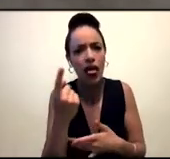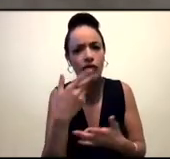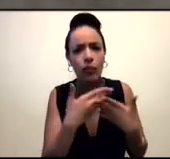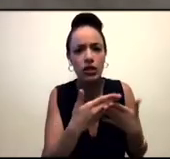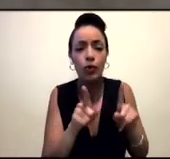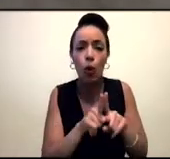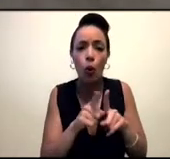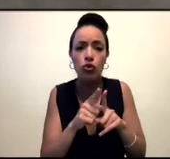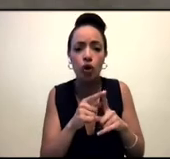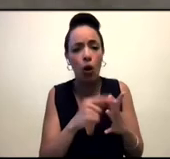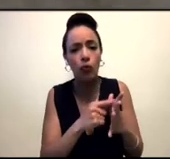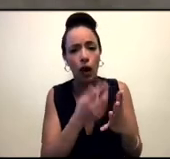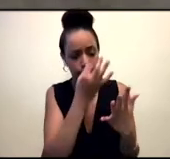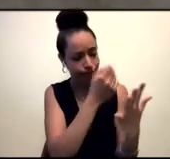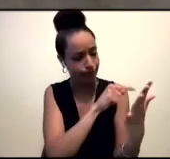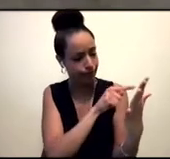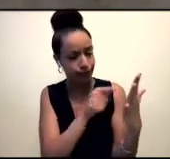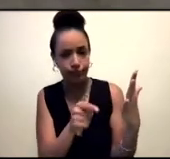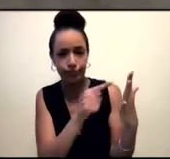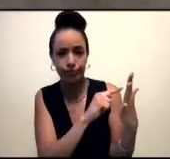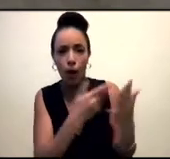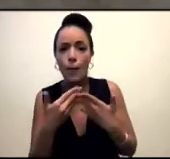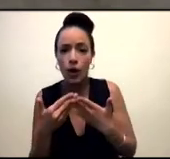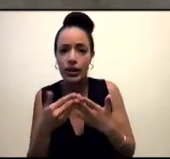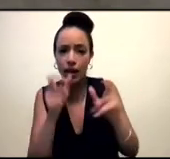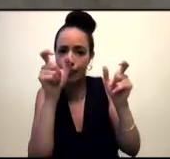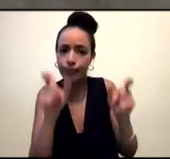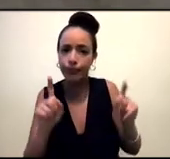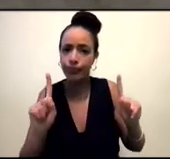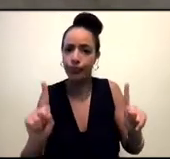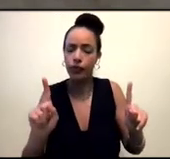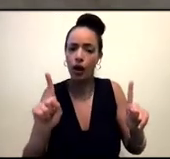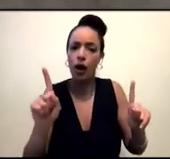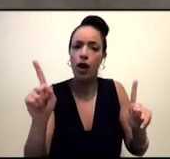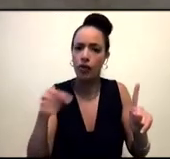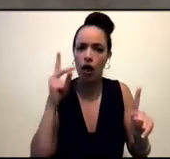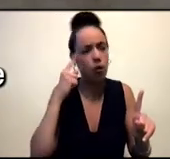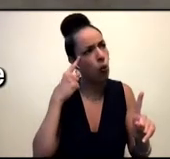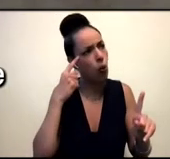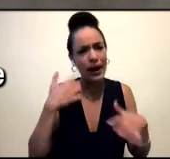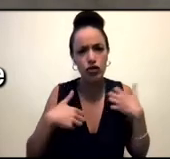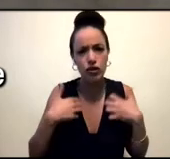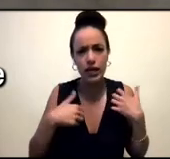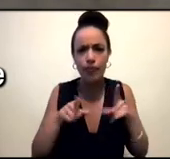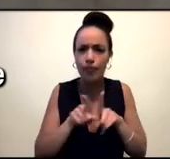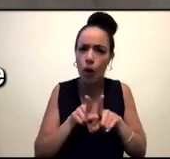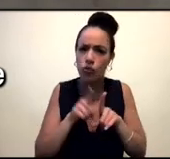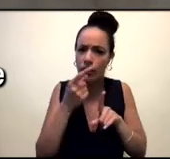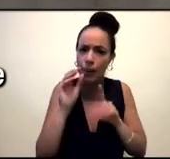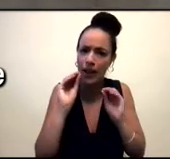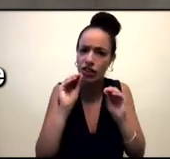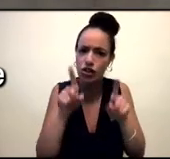I was like, you know, I want to write about this. This is really interesting to see, and to see how this can be educational, but also tokenizing and interesting.